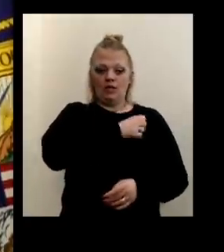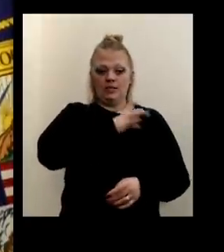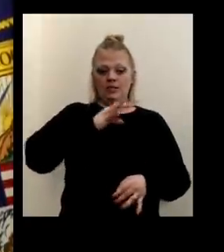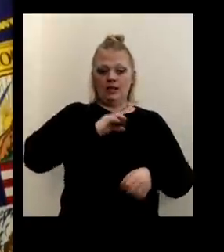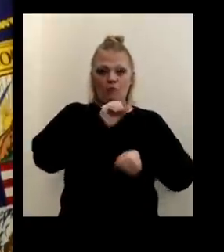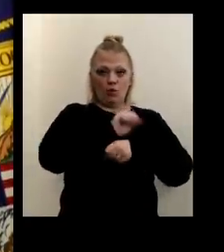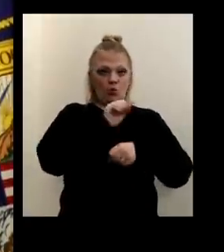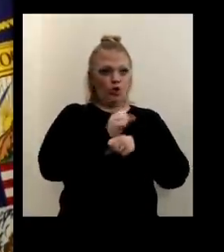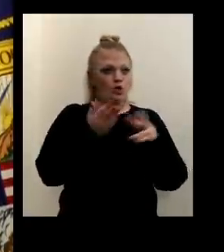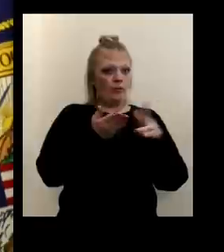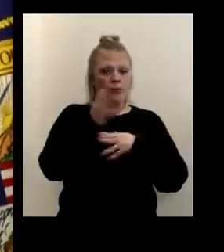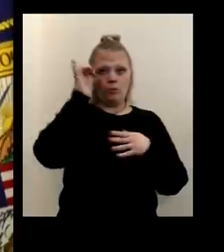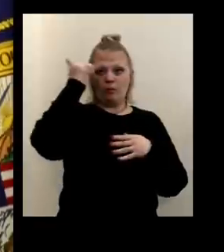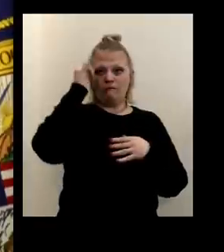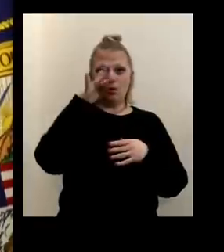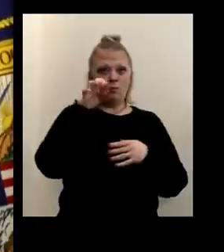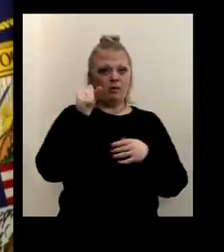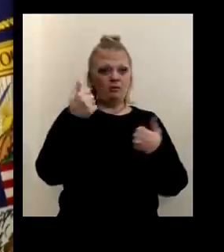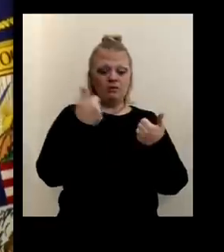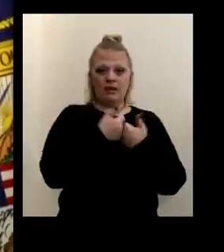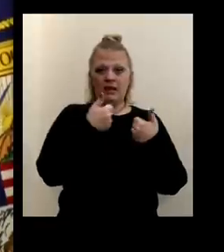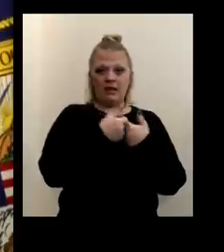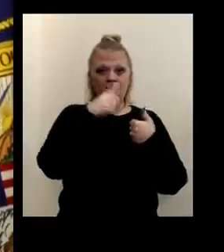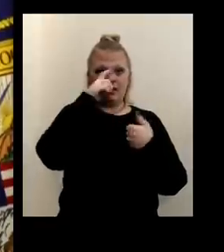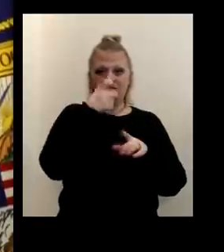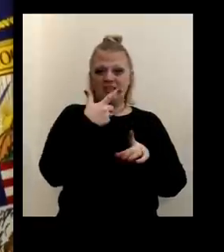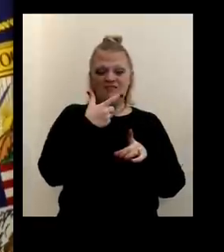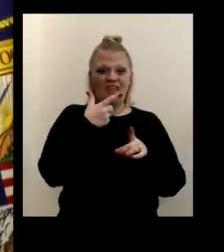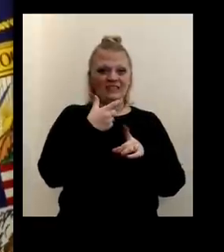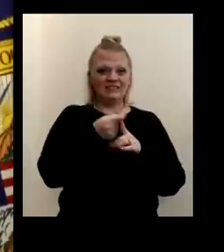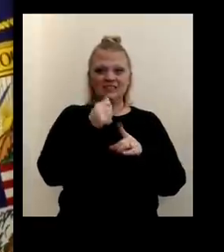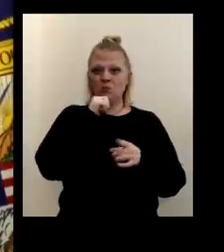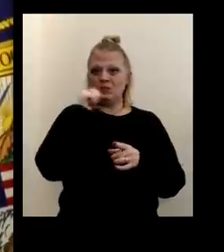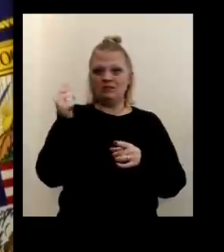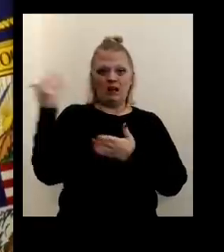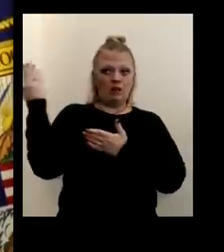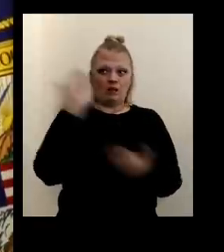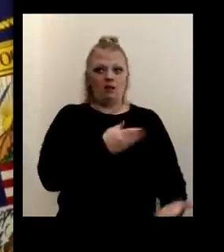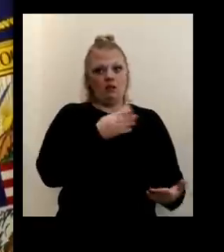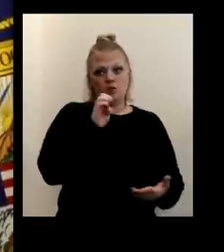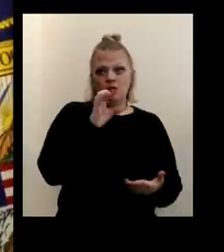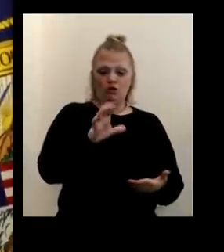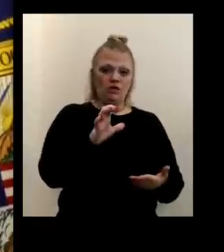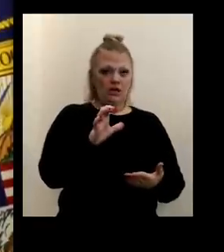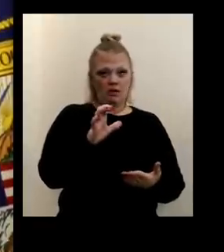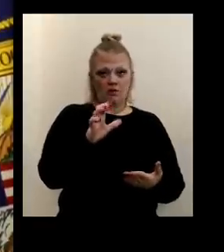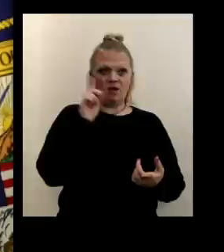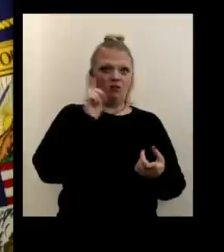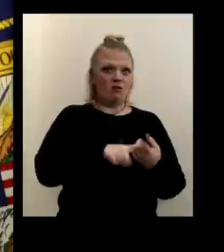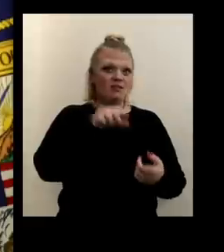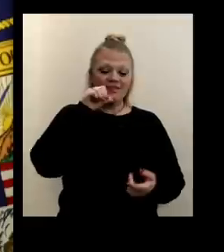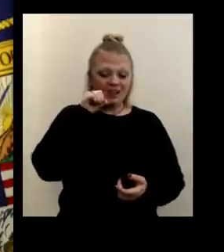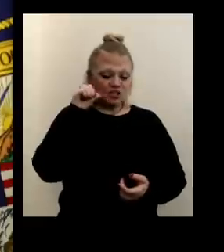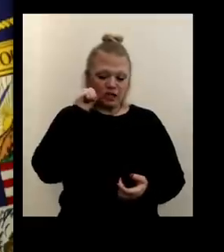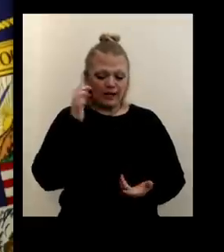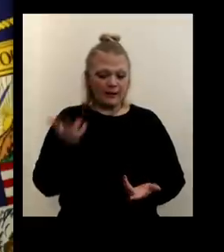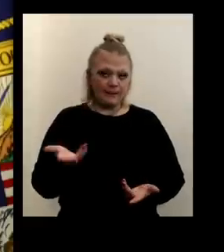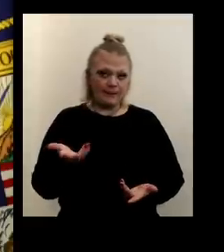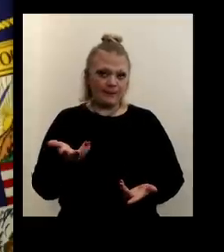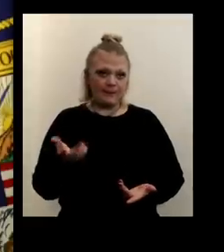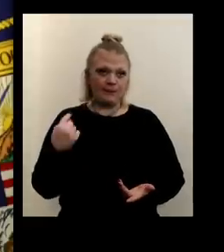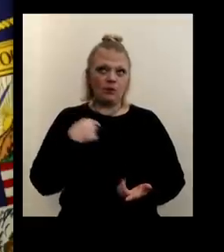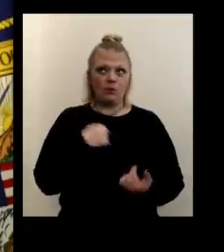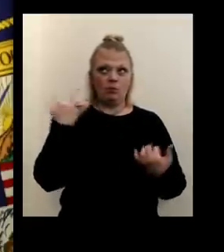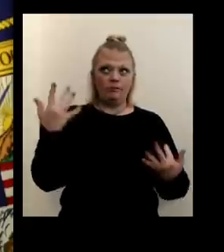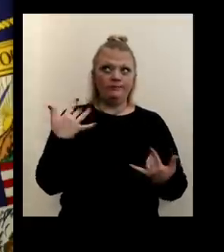through the bills game because the vaccines doses did not get delivered to Erie County's hands until yesterday. So, uh, we were